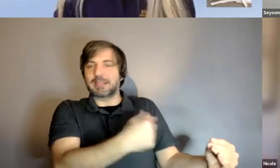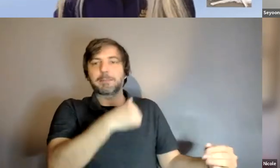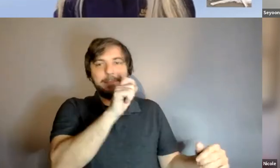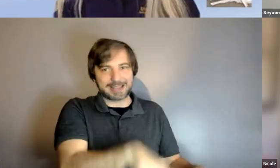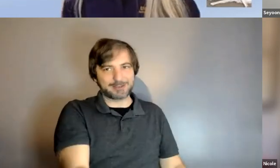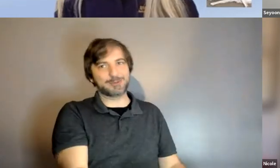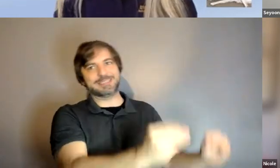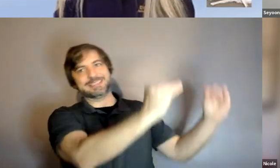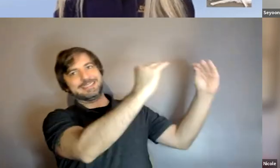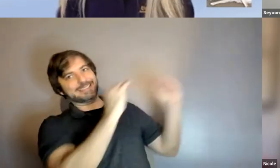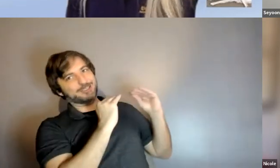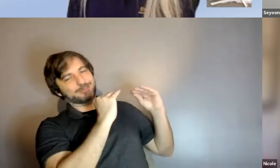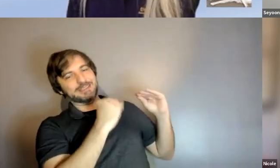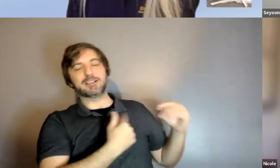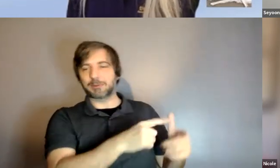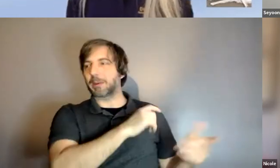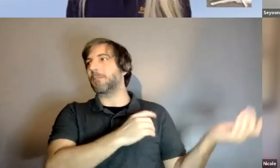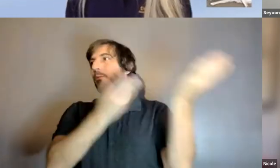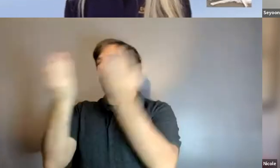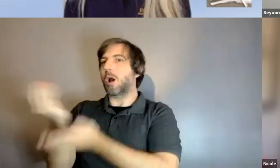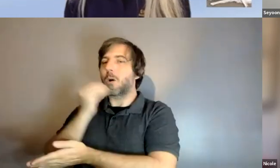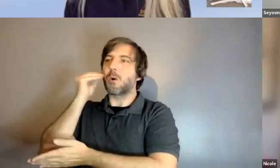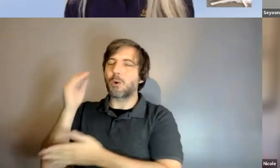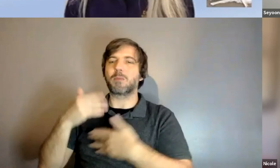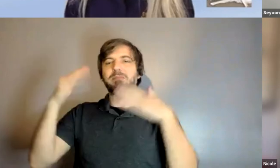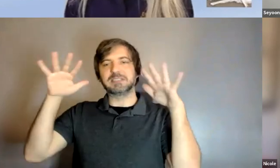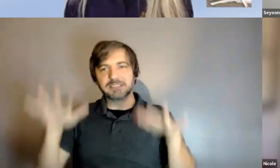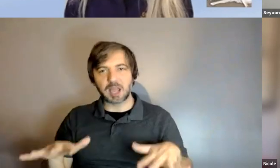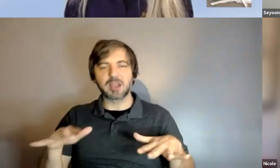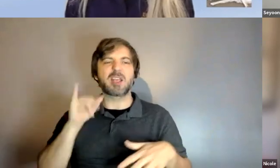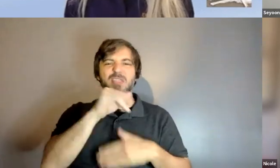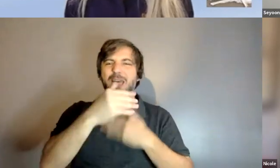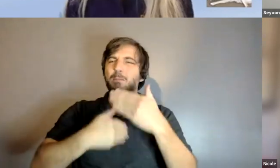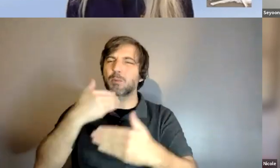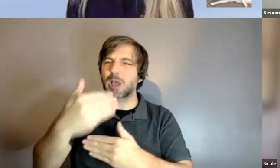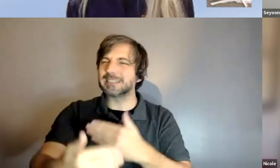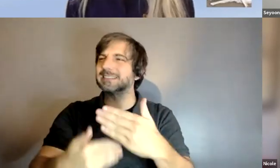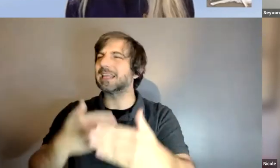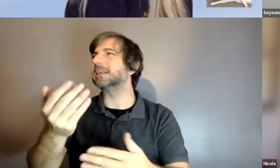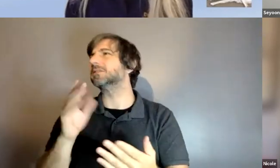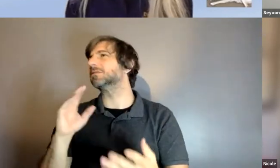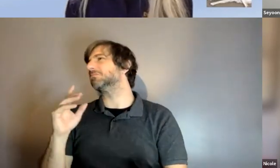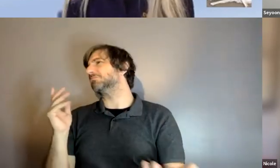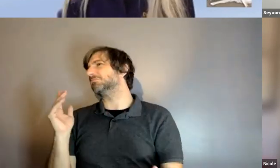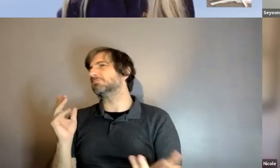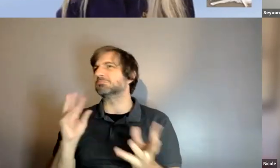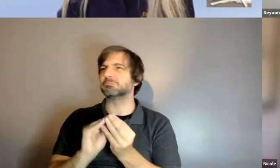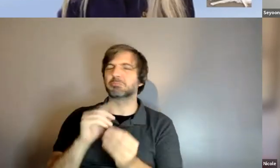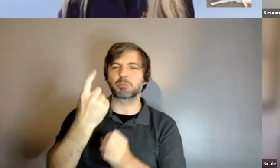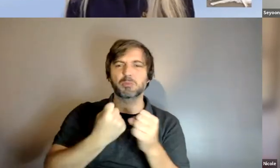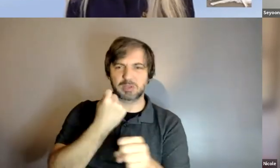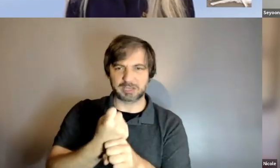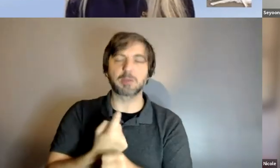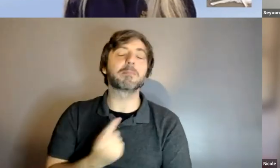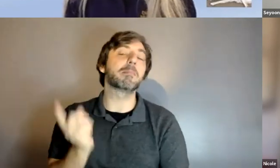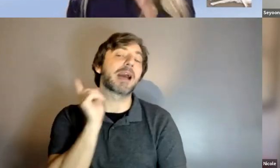settled in so that process probably took about a year um i've been hearing though that um because of the pandemic